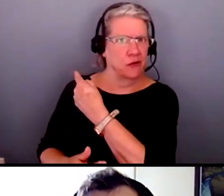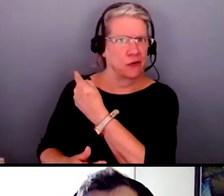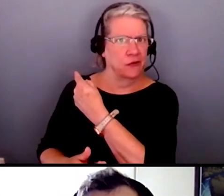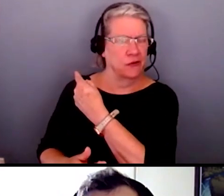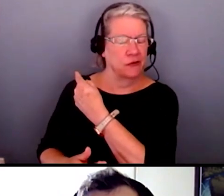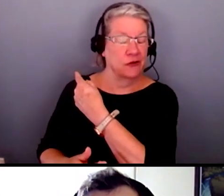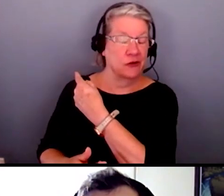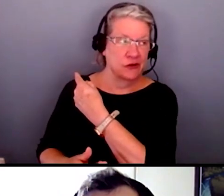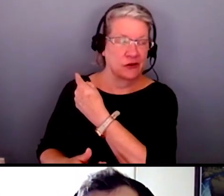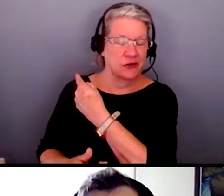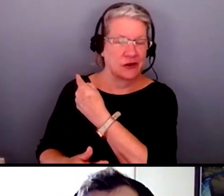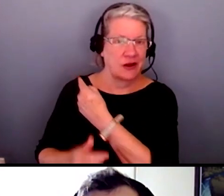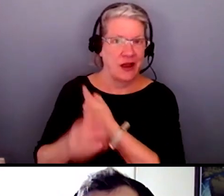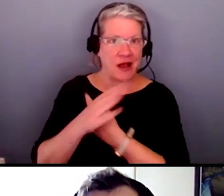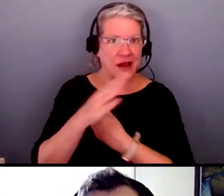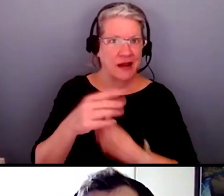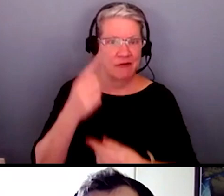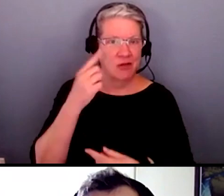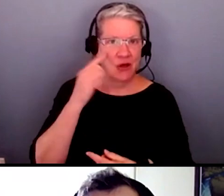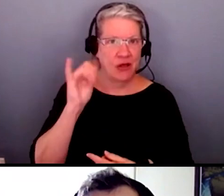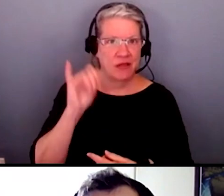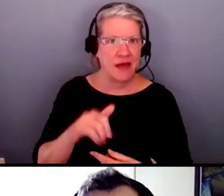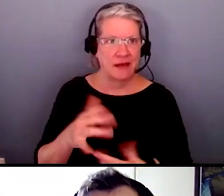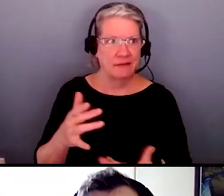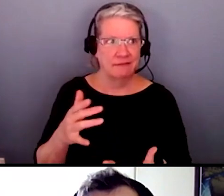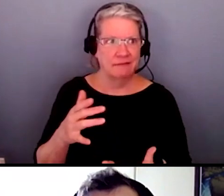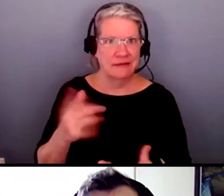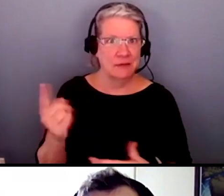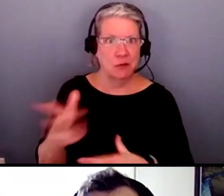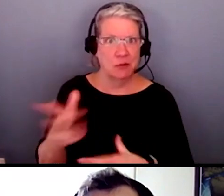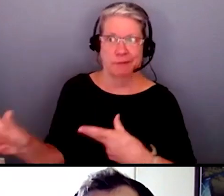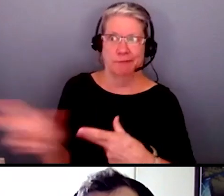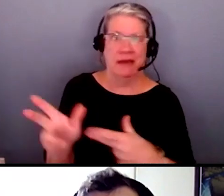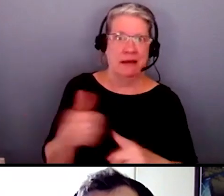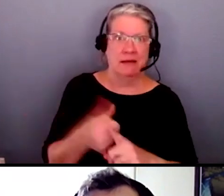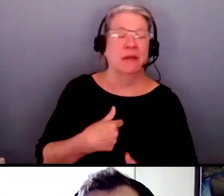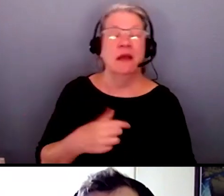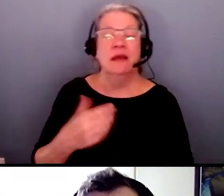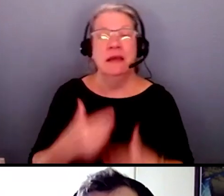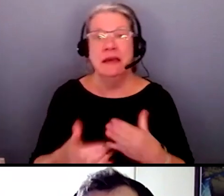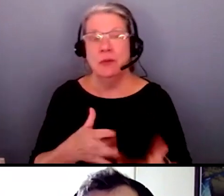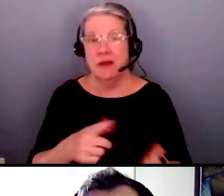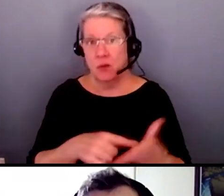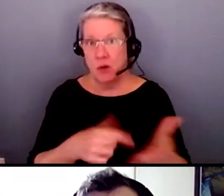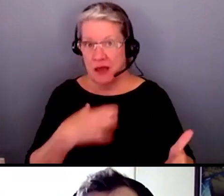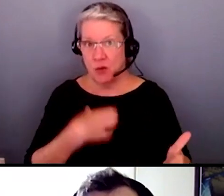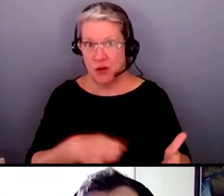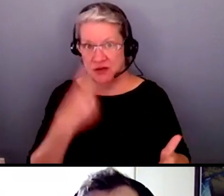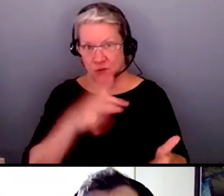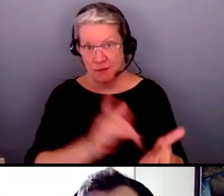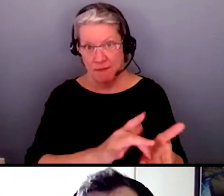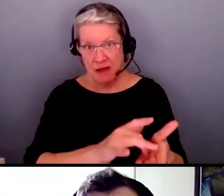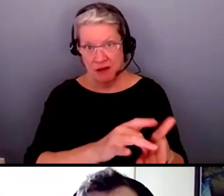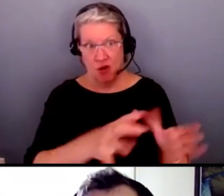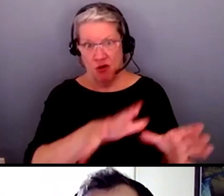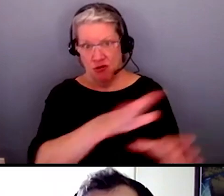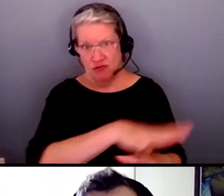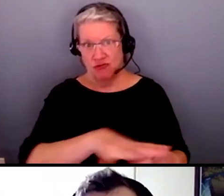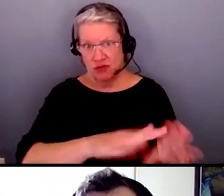about how it was below the line of vision um what i wish from the medical community's